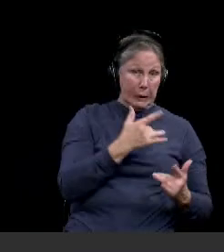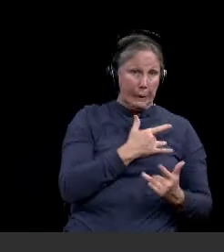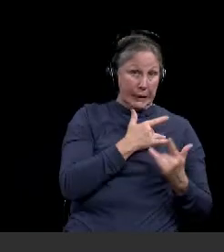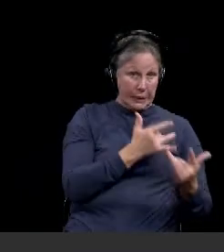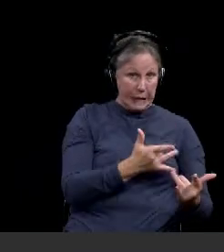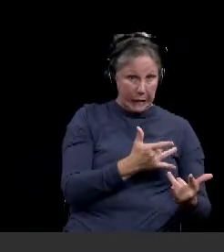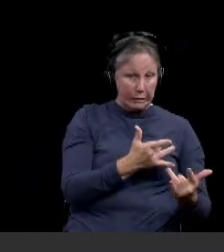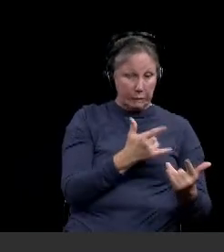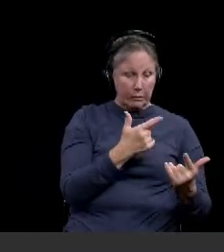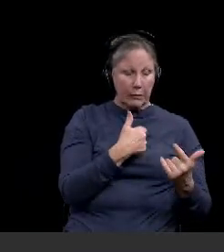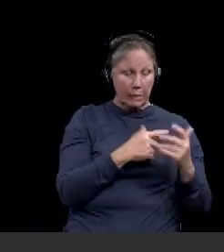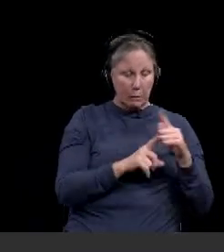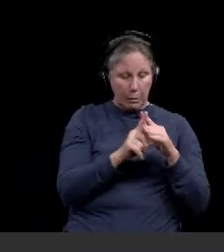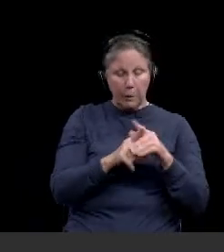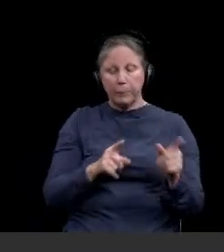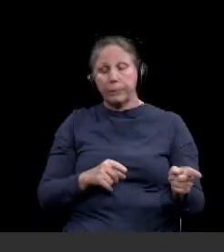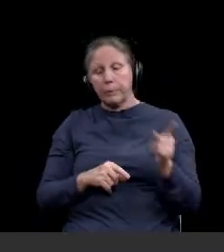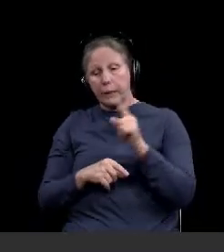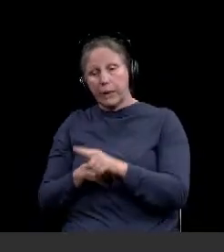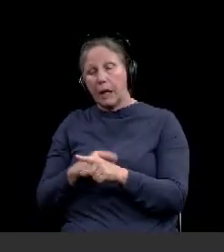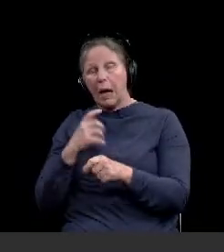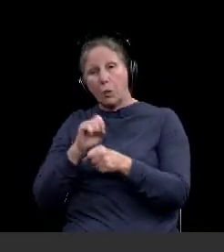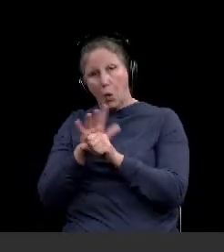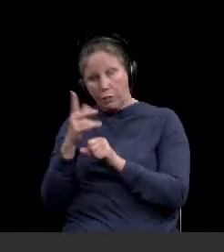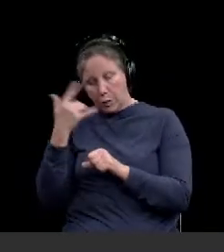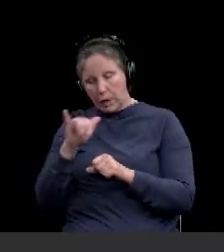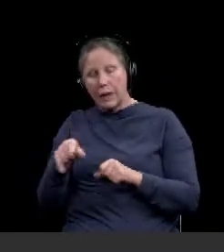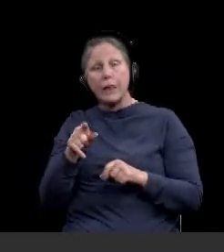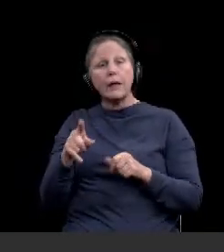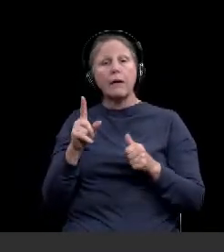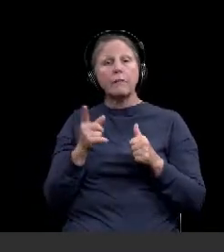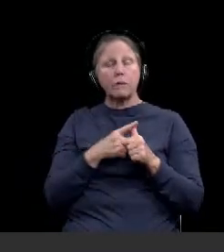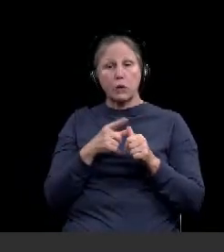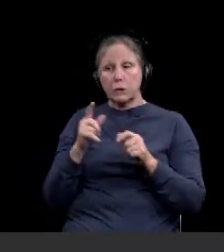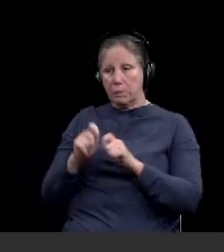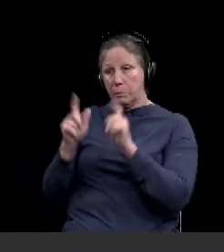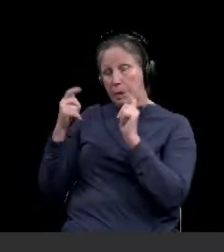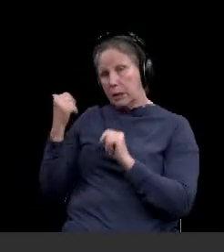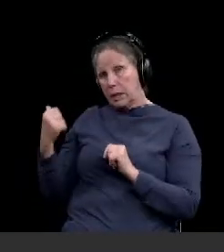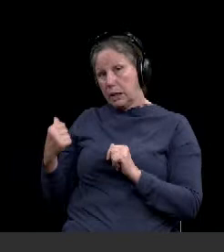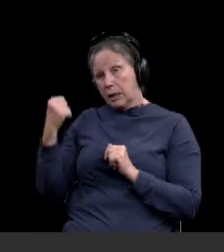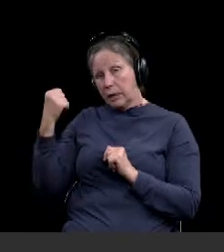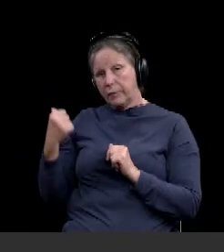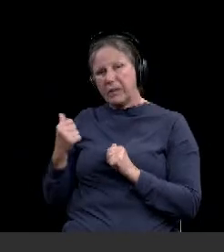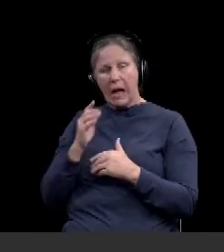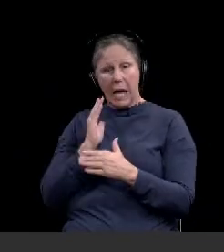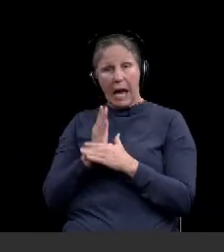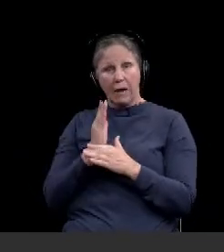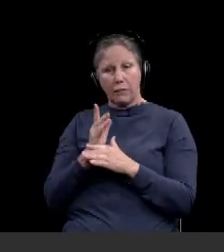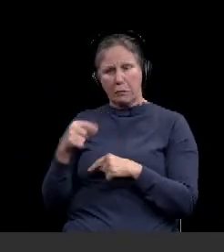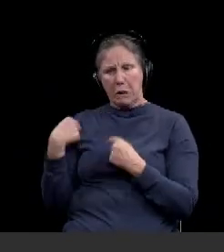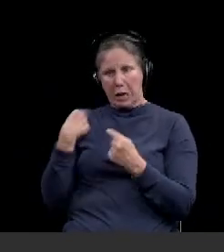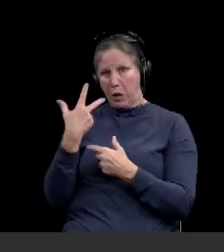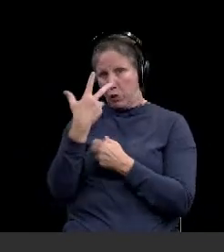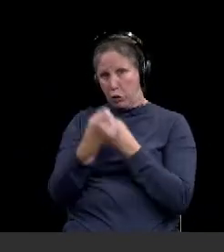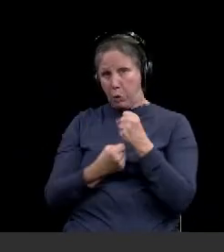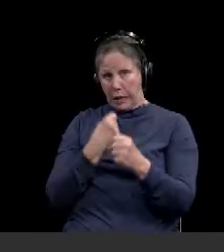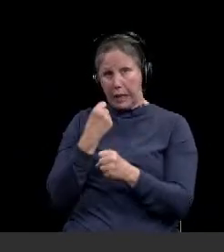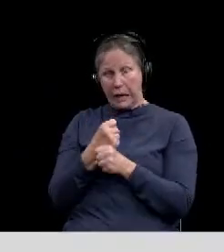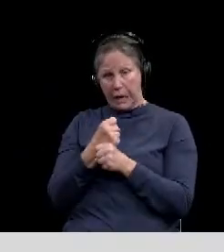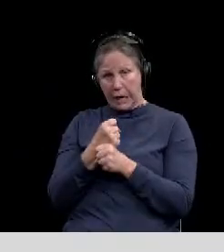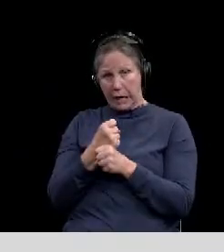health system. And basically what this is, this first graph is an average of the last three years. So